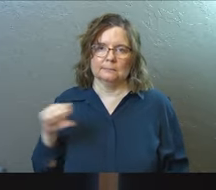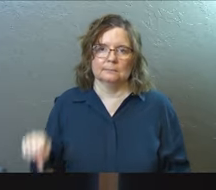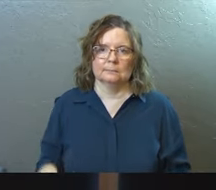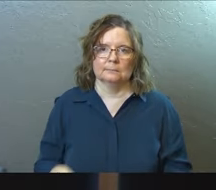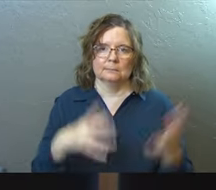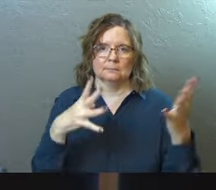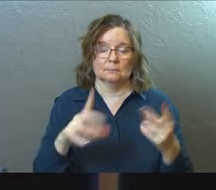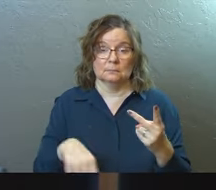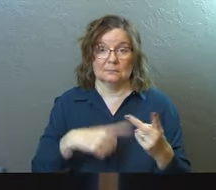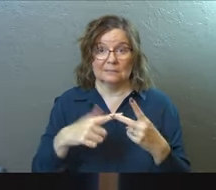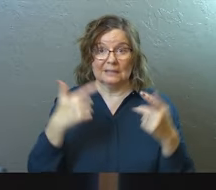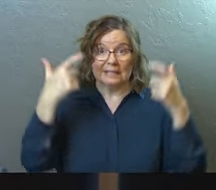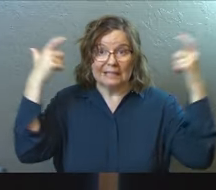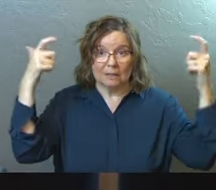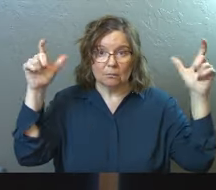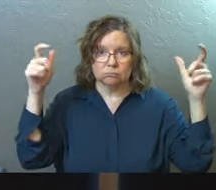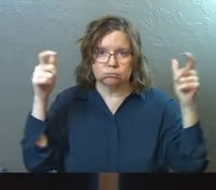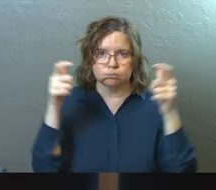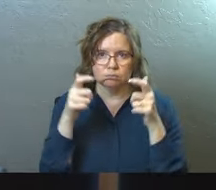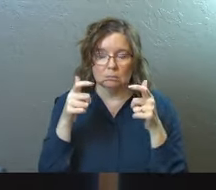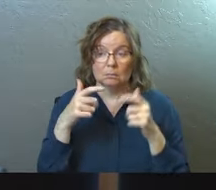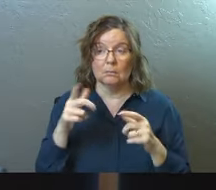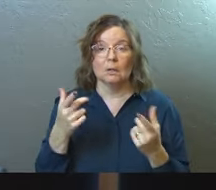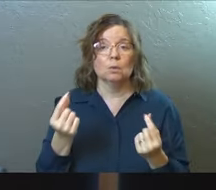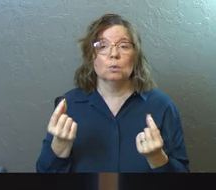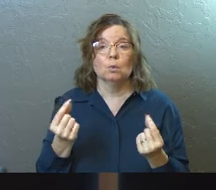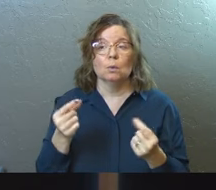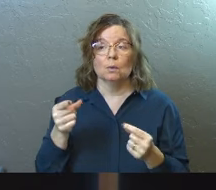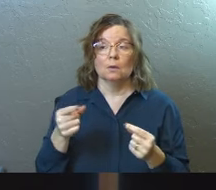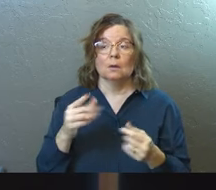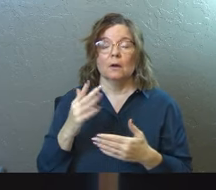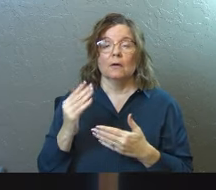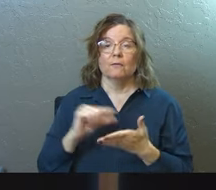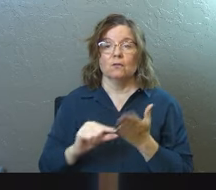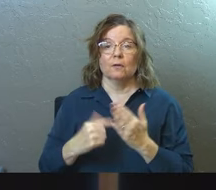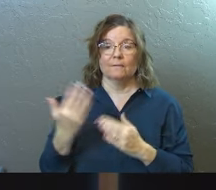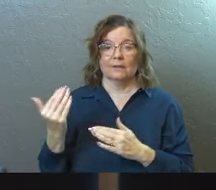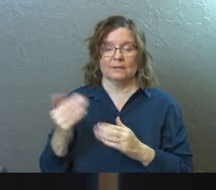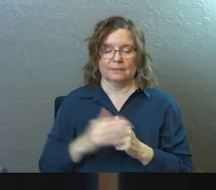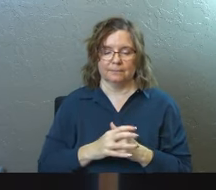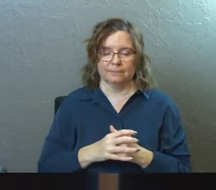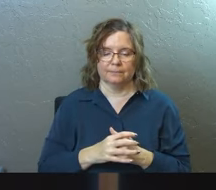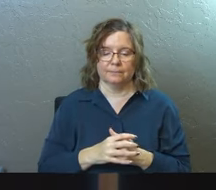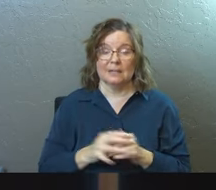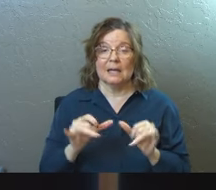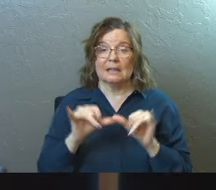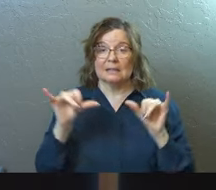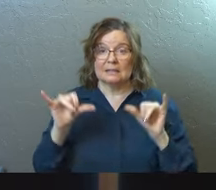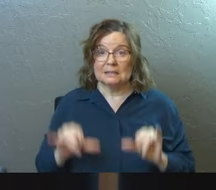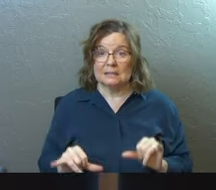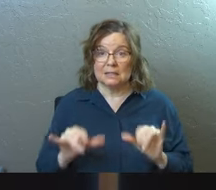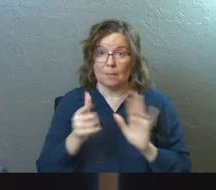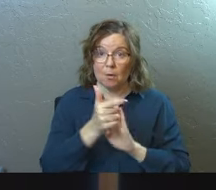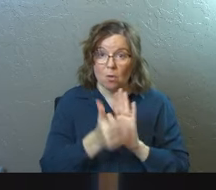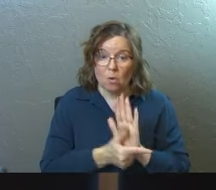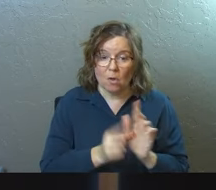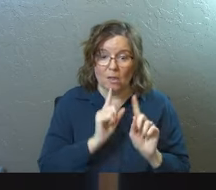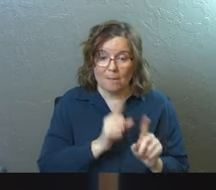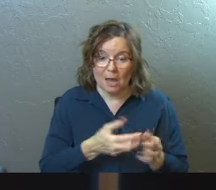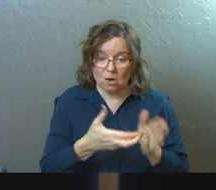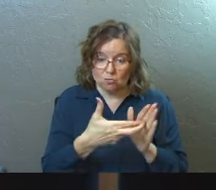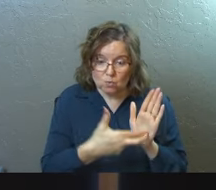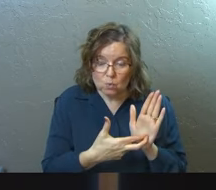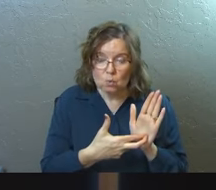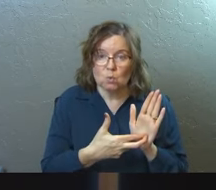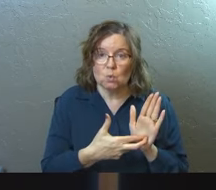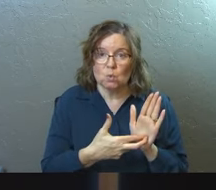Verse 15. He did this by ending the system of law with its commandments and regulations. And he made peace between